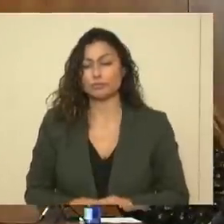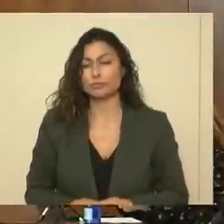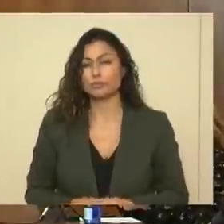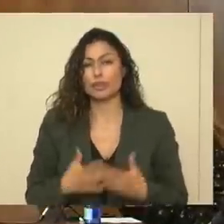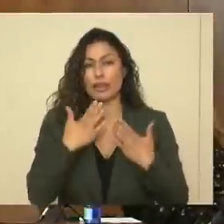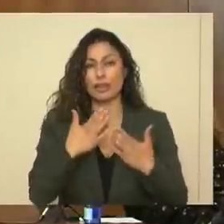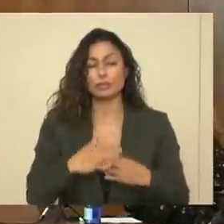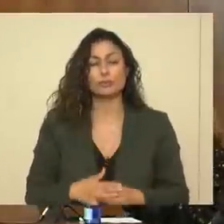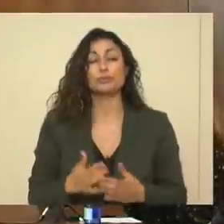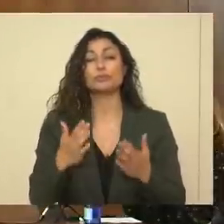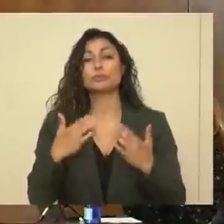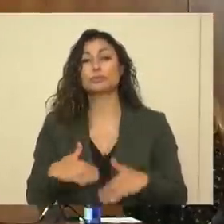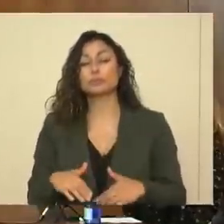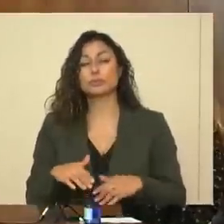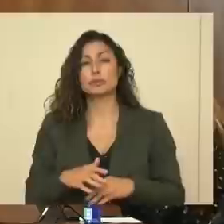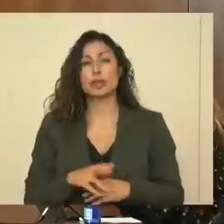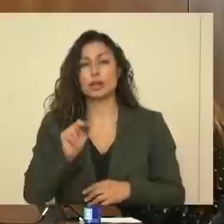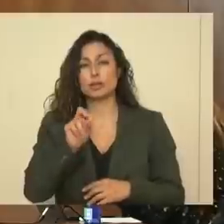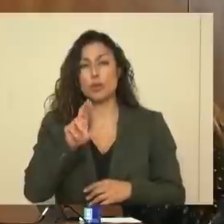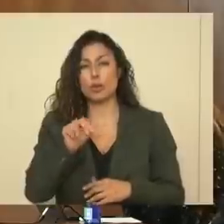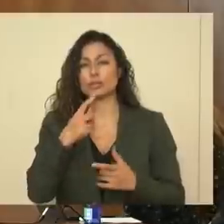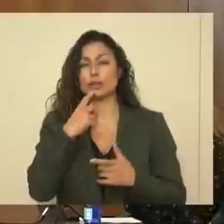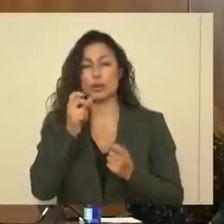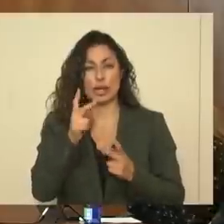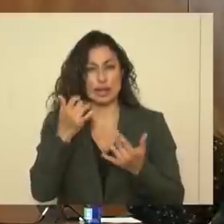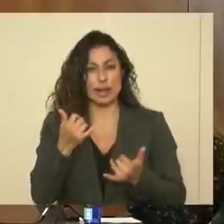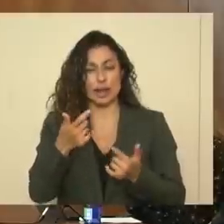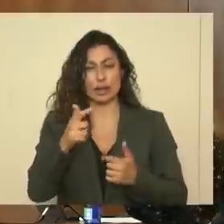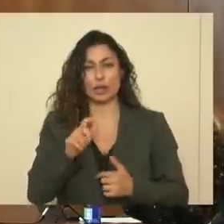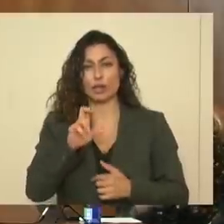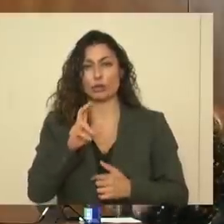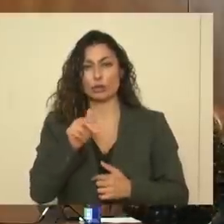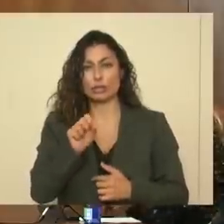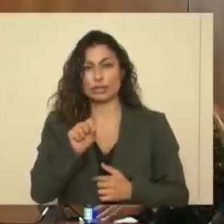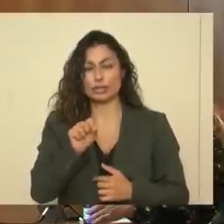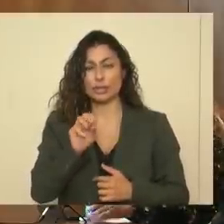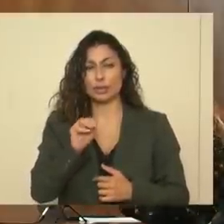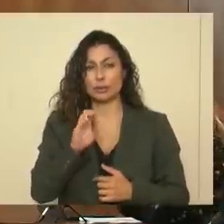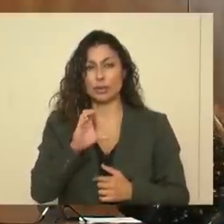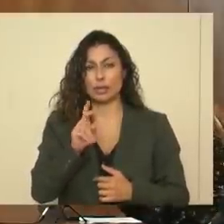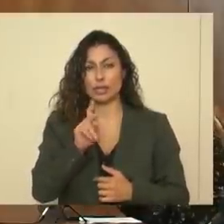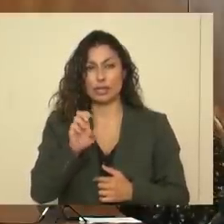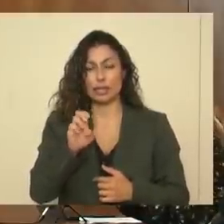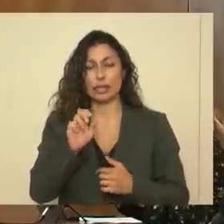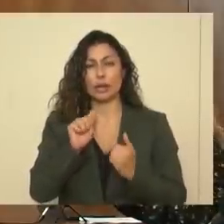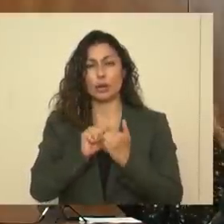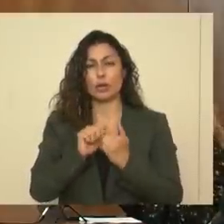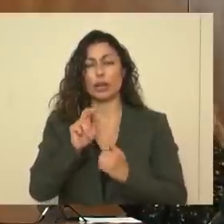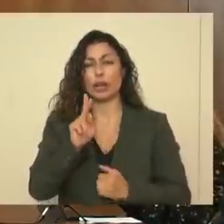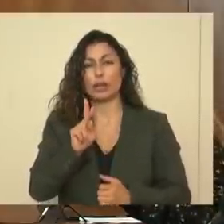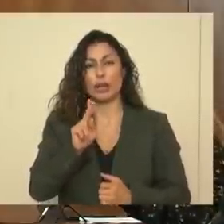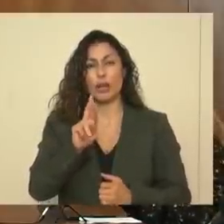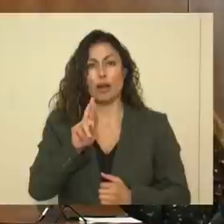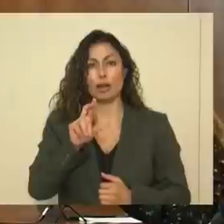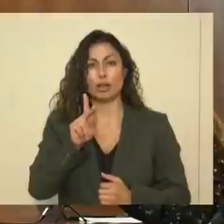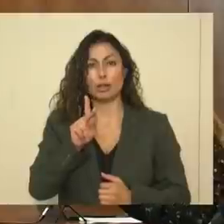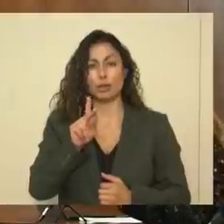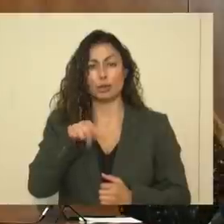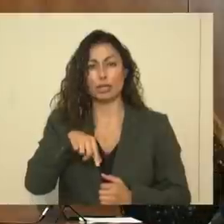Thank you, Governor and Secretaries. Next, I'll go to Chris McKee with CARE QE. Chris, you are unmuted. Go right ahead.